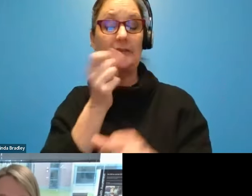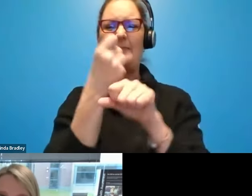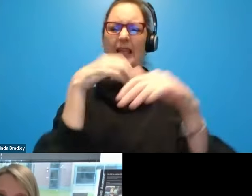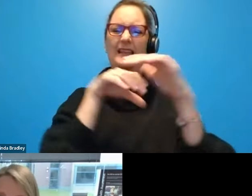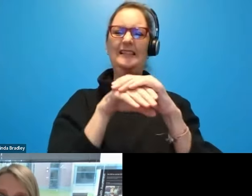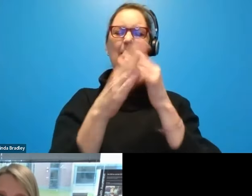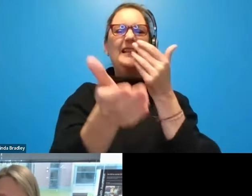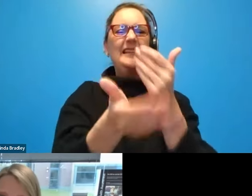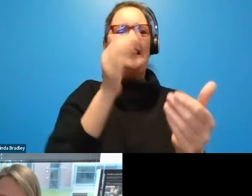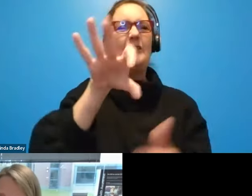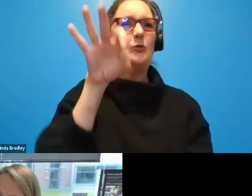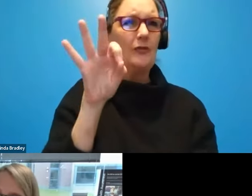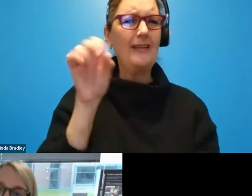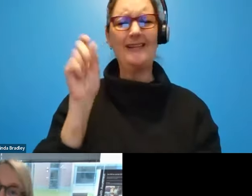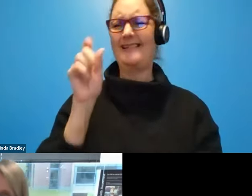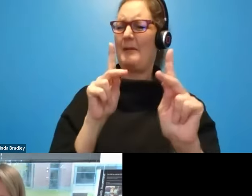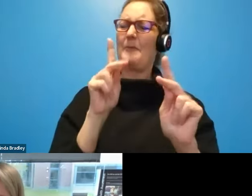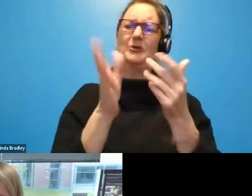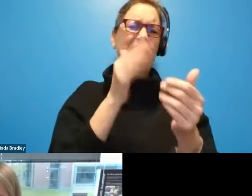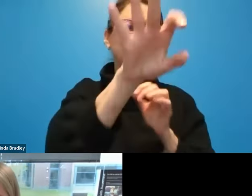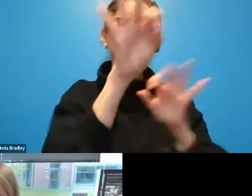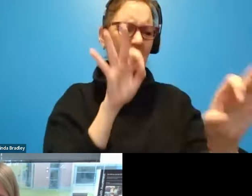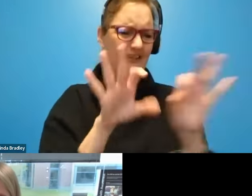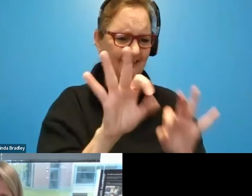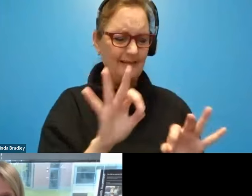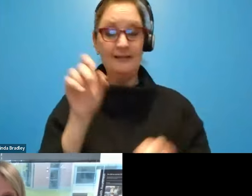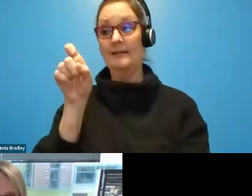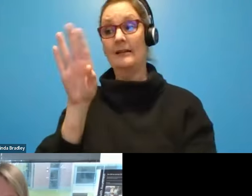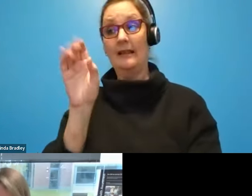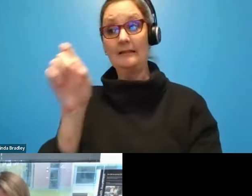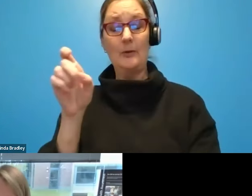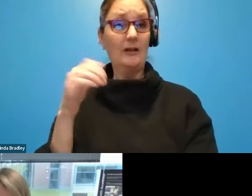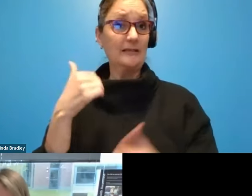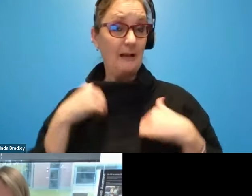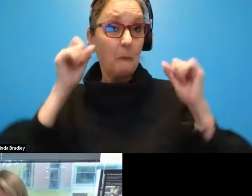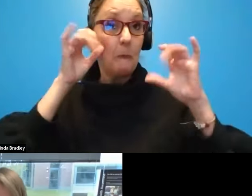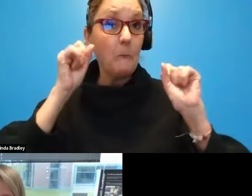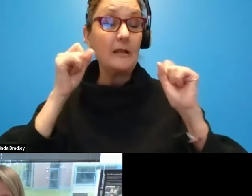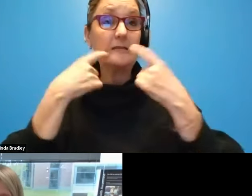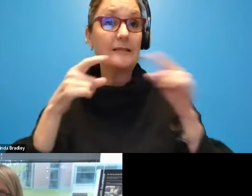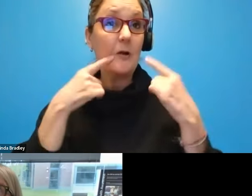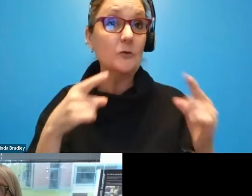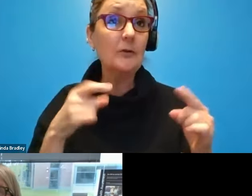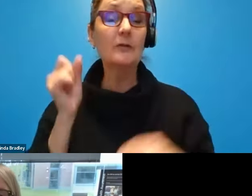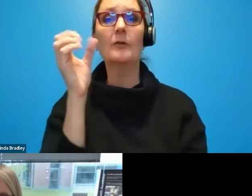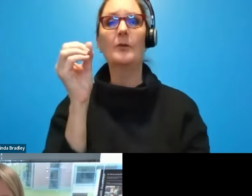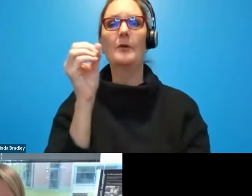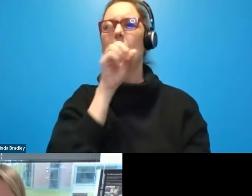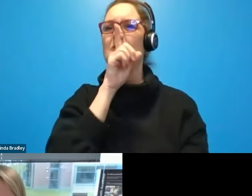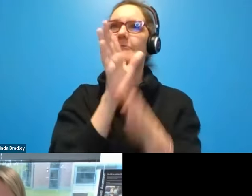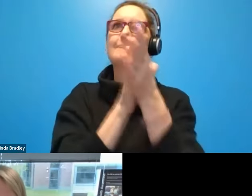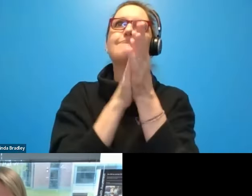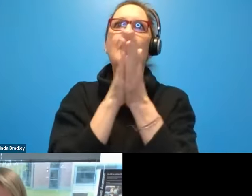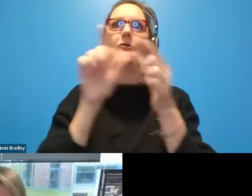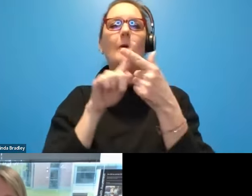find. I need people to be able to get to it. Xbox has also put out some great things. We are really, really, really passionate about